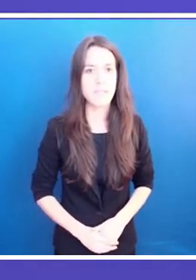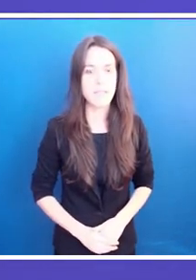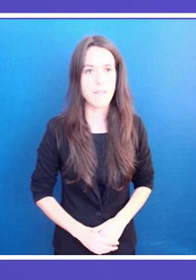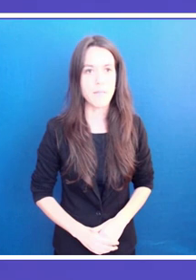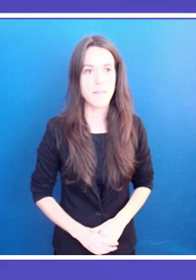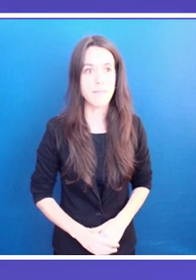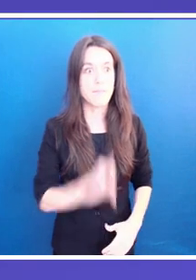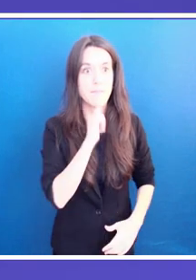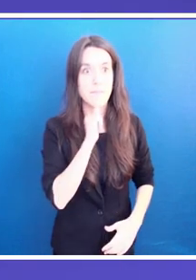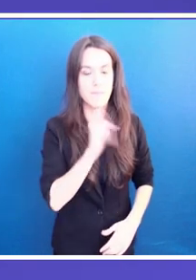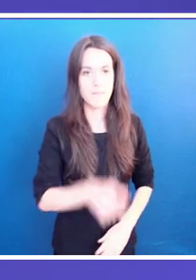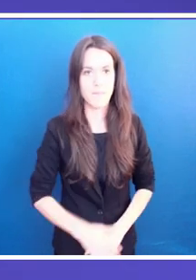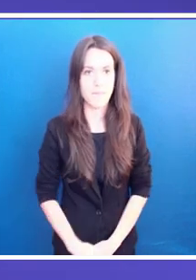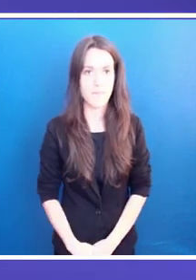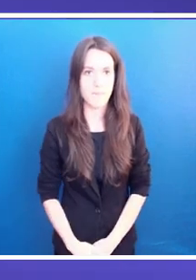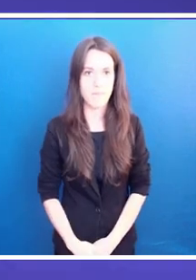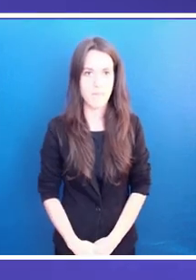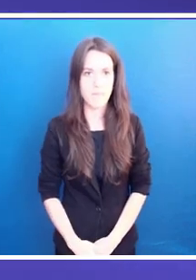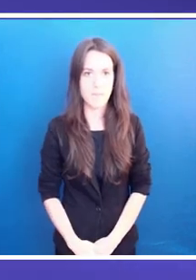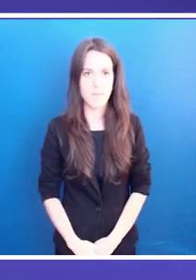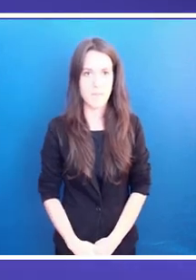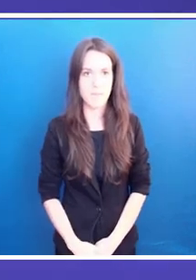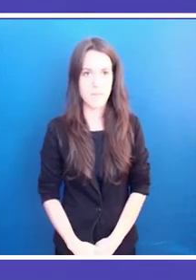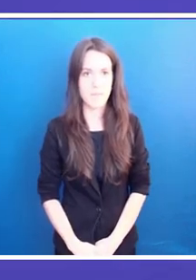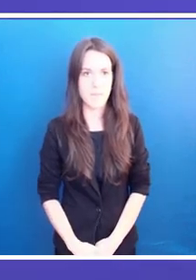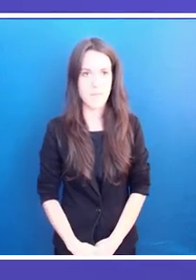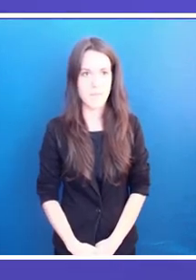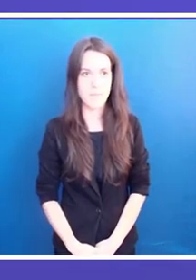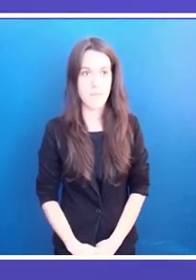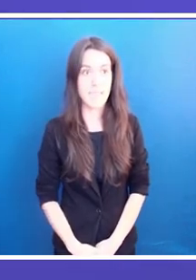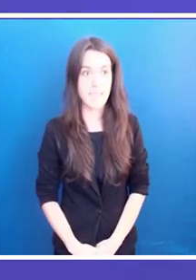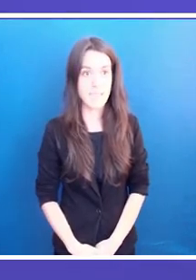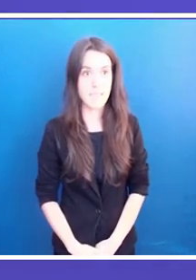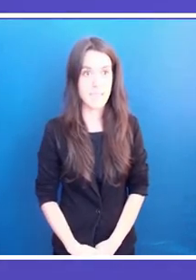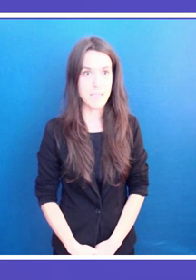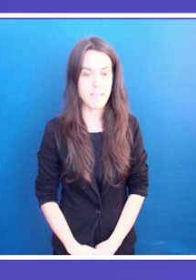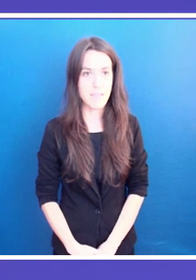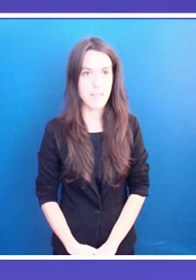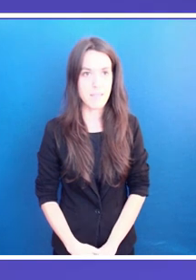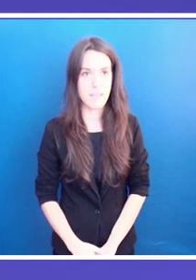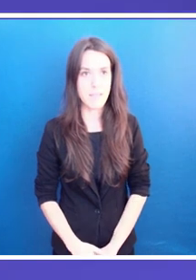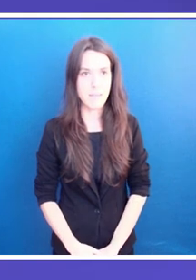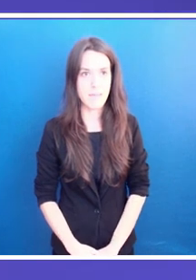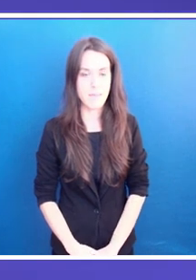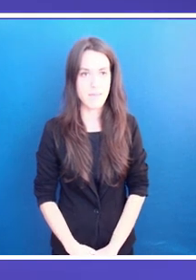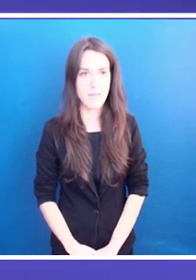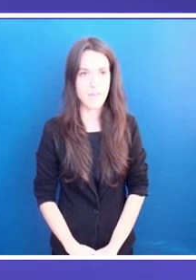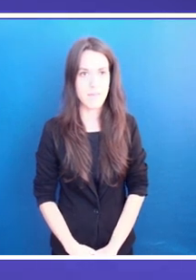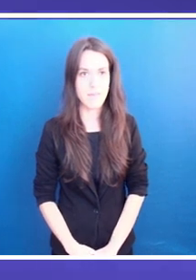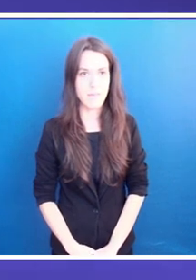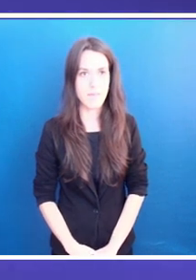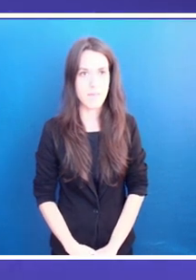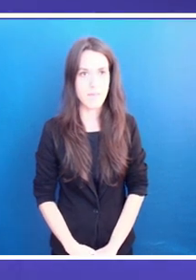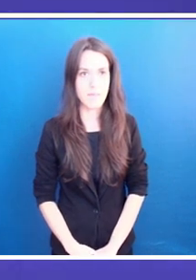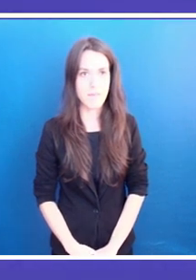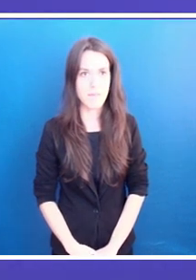Good morning, dear friends and colleagues. I would like to mention that you are an honor for everyone. We are proud to have